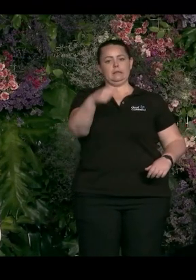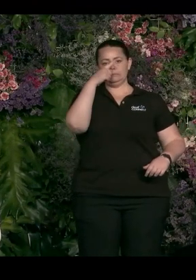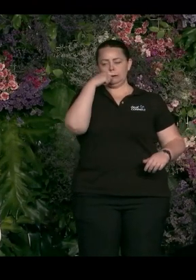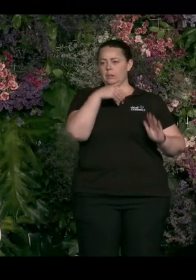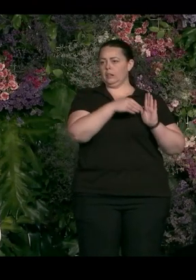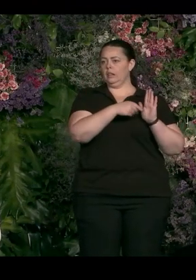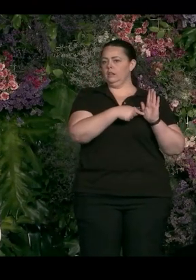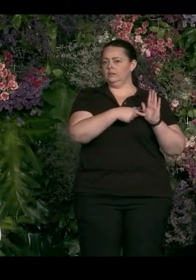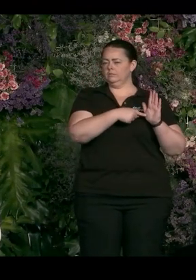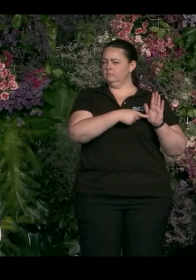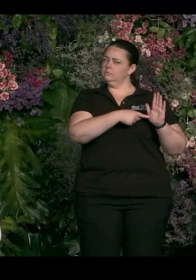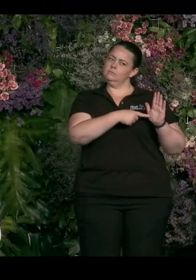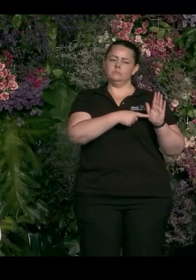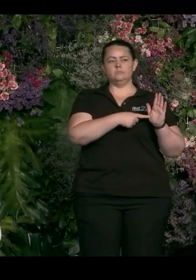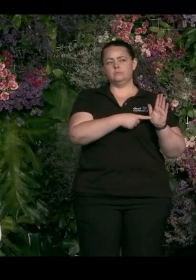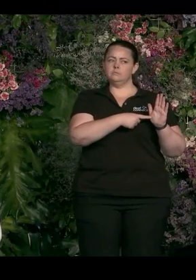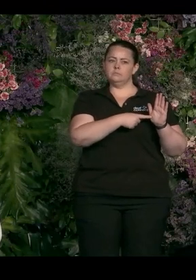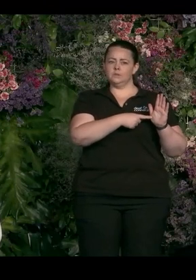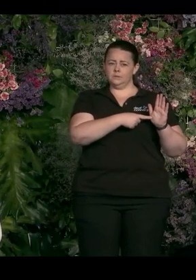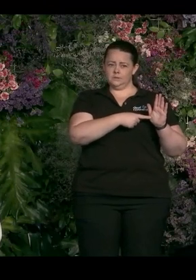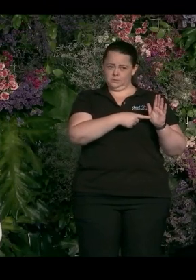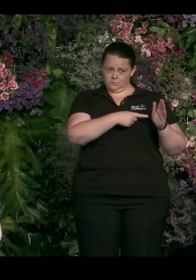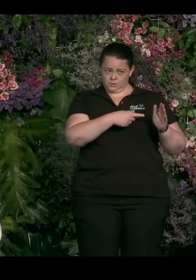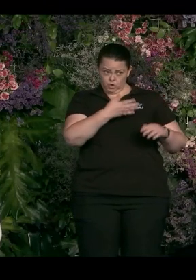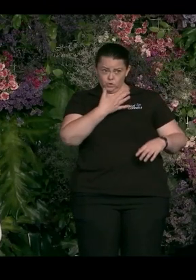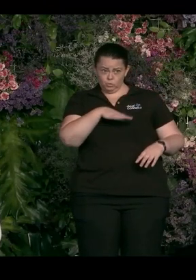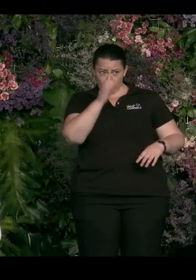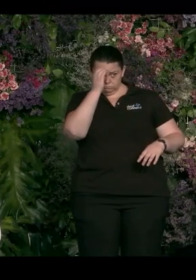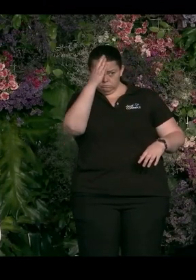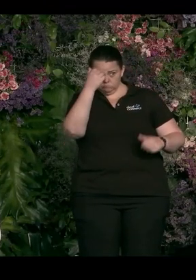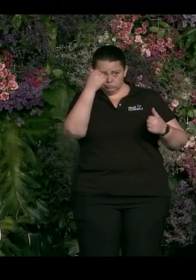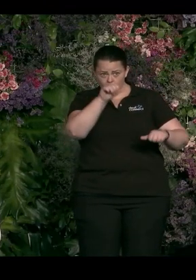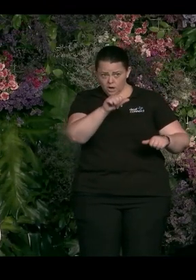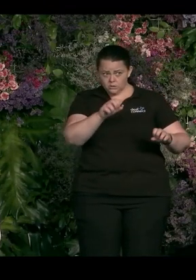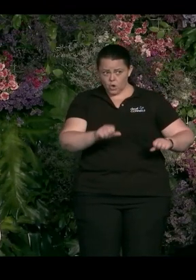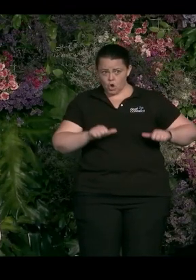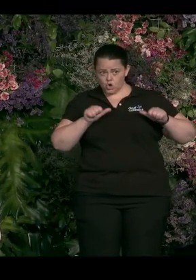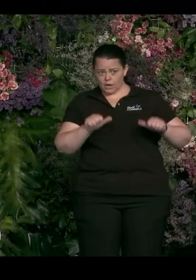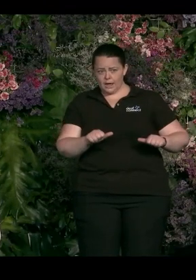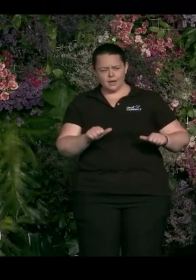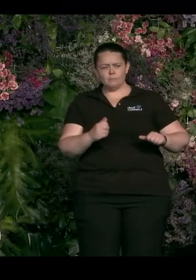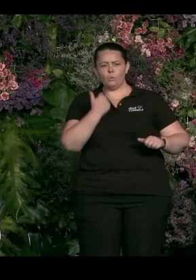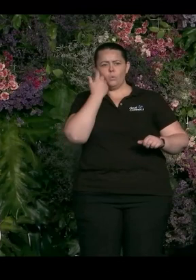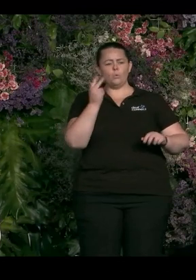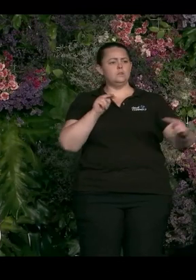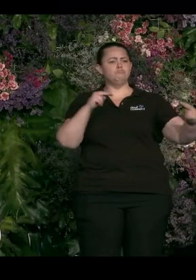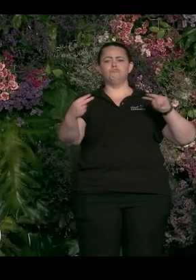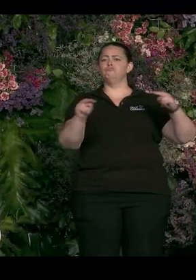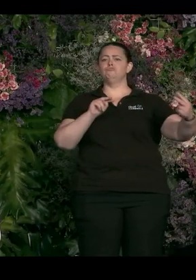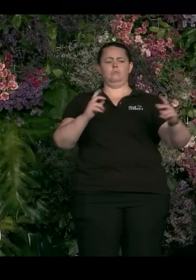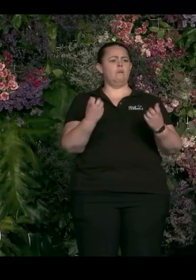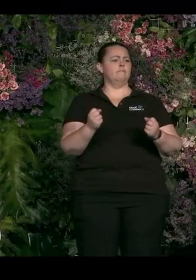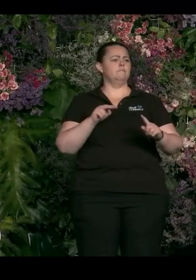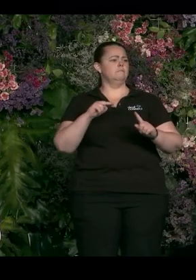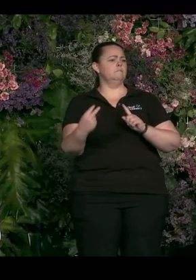sides of looking at the same result, right? Lots of corporates will say, we want the